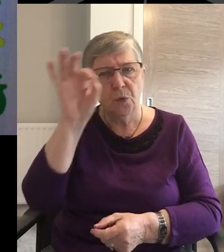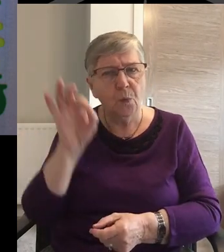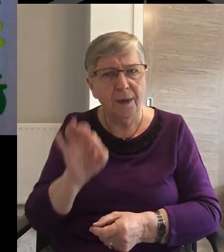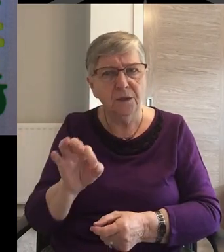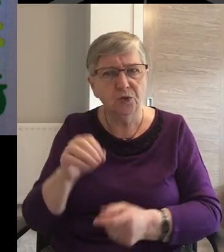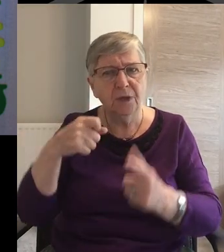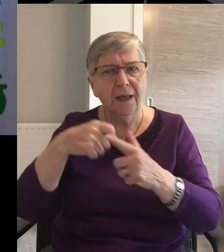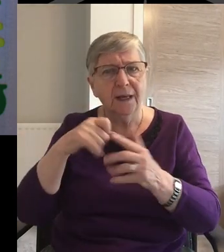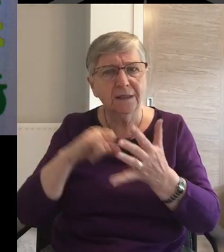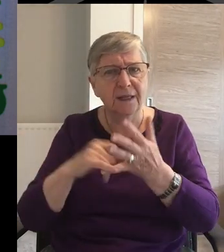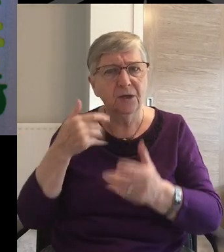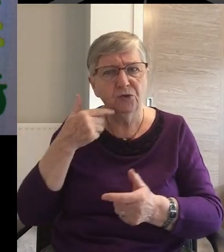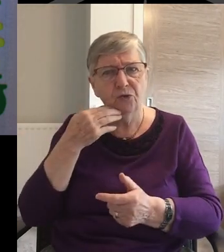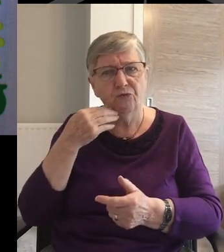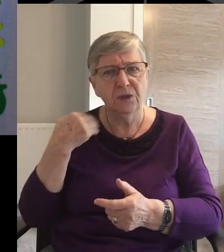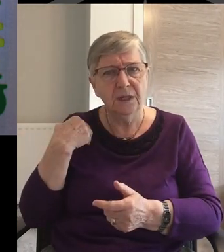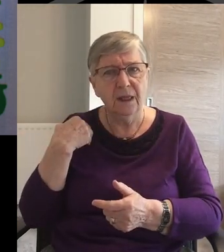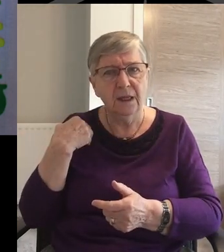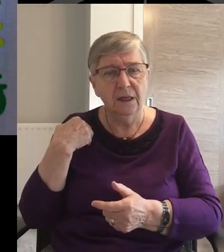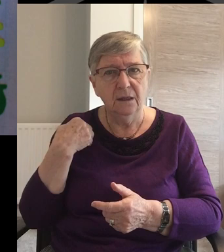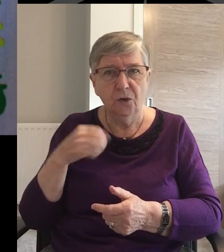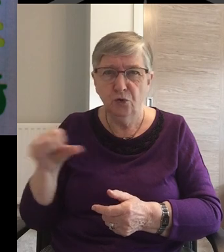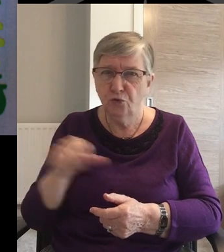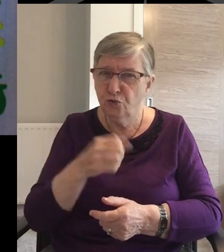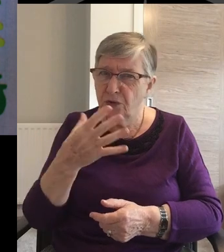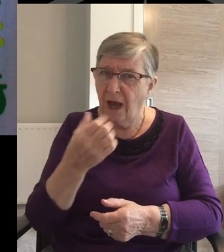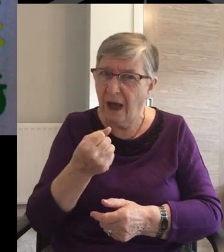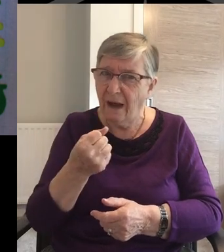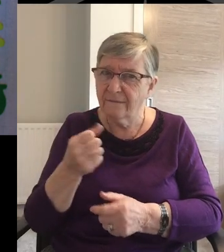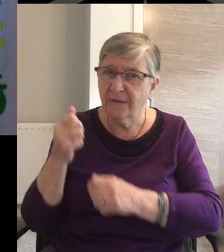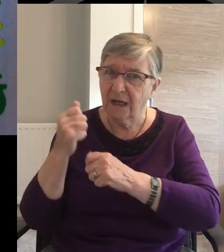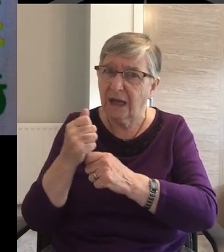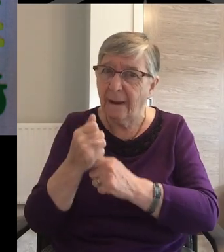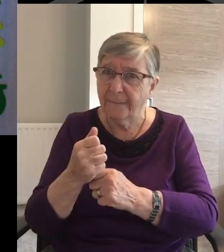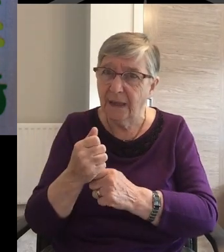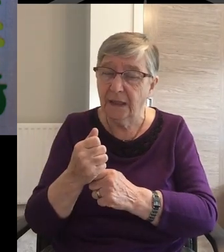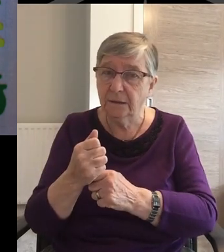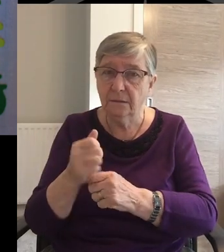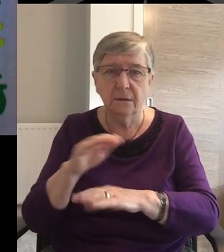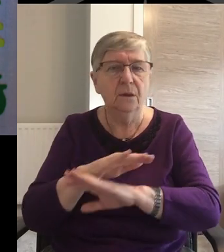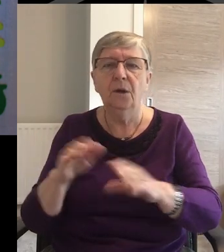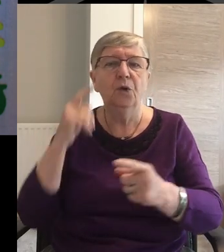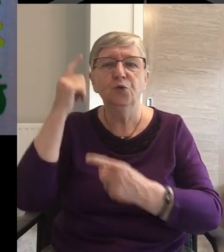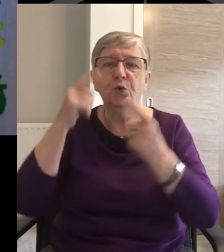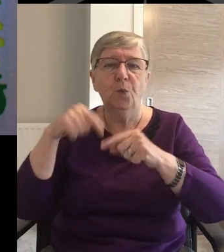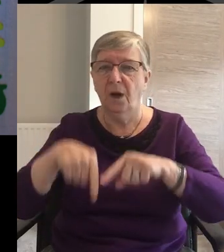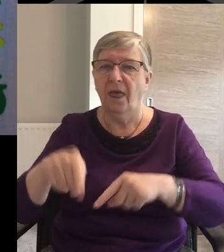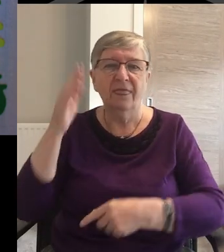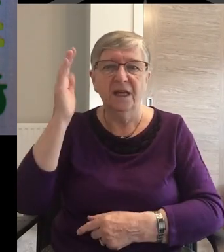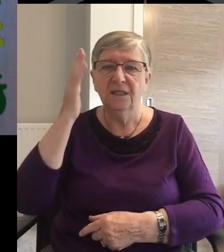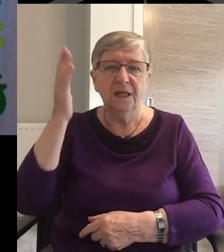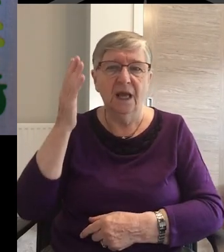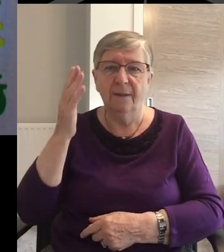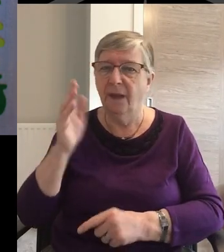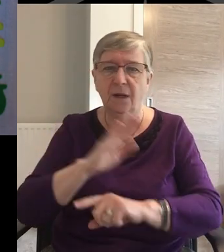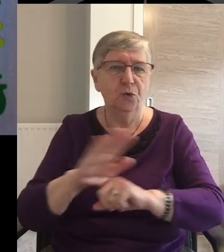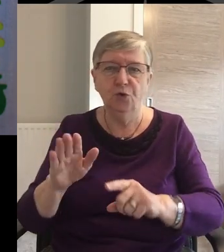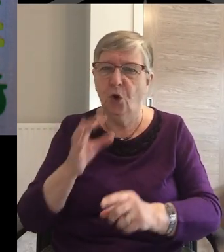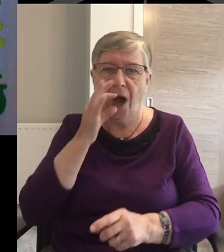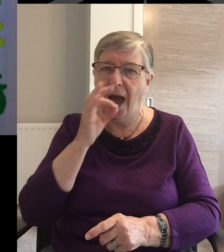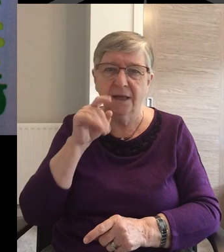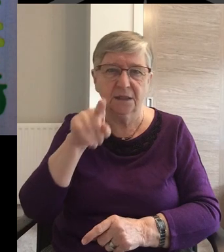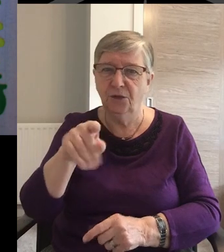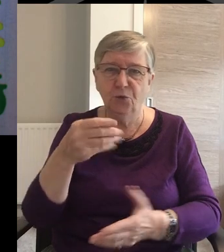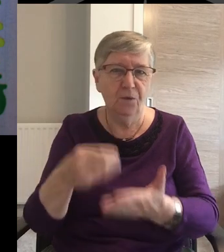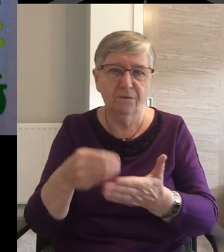As to whether we should have one soon Don't worry This sermon is not part of a stewardship campaign And I'm not